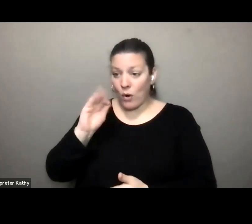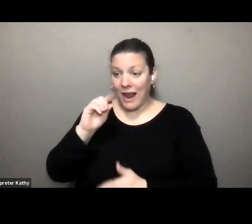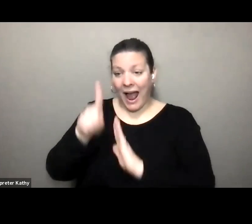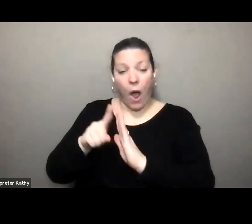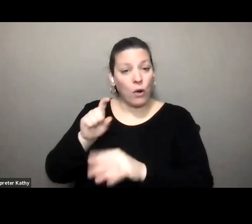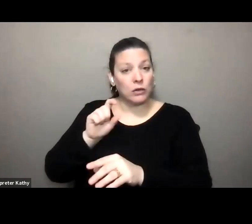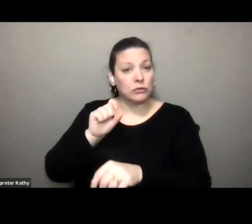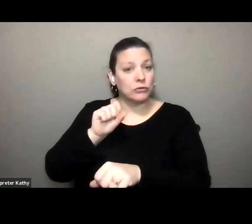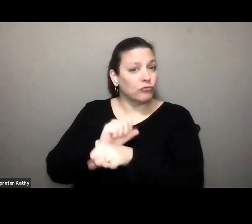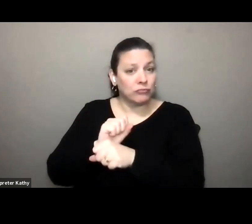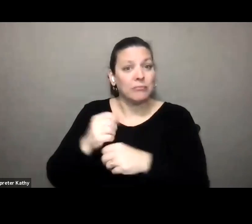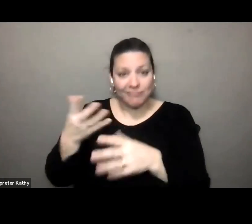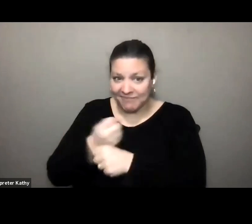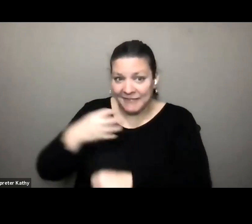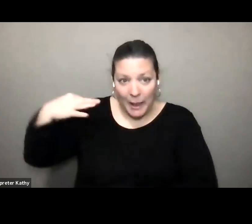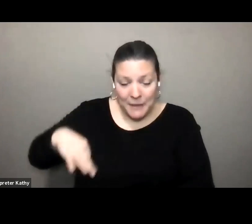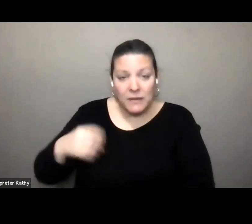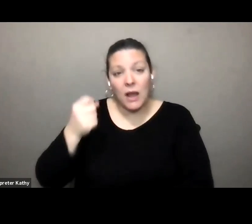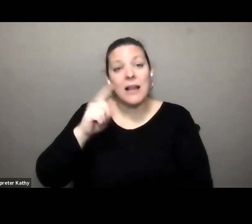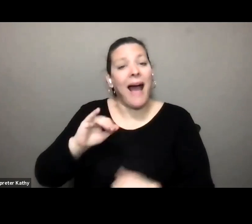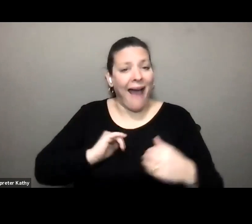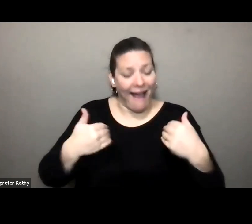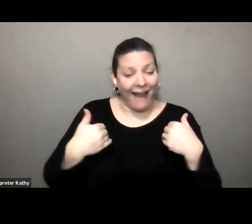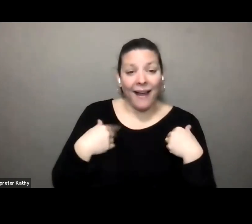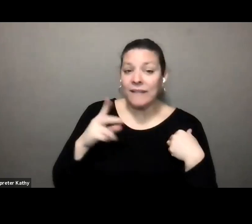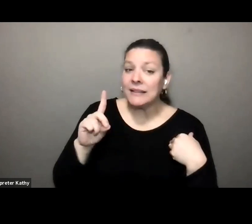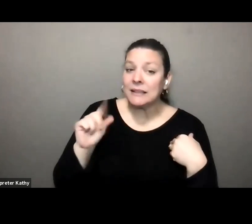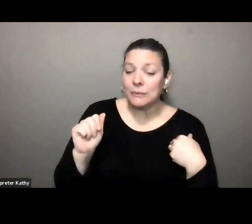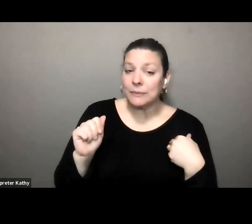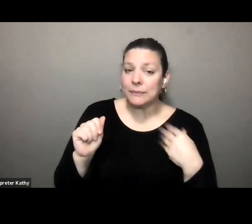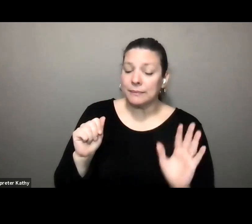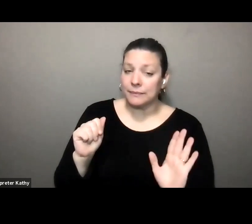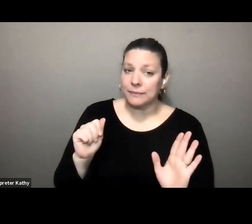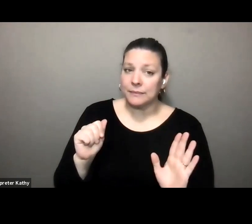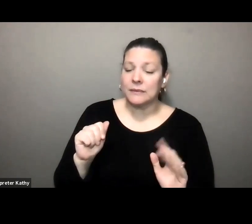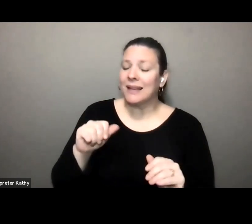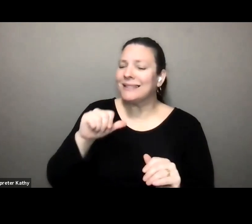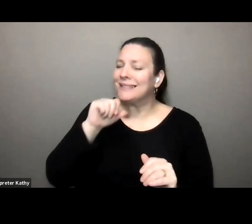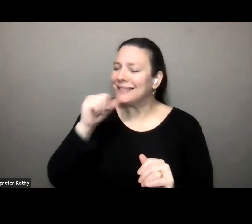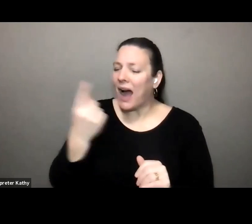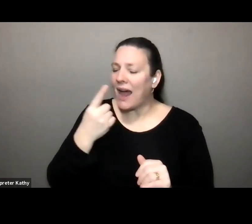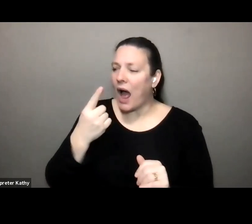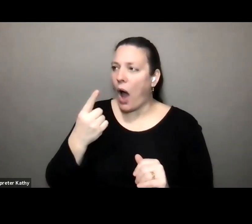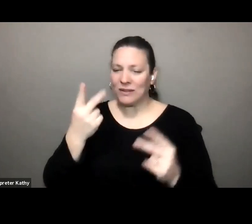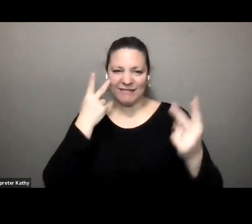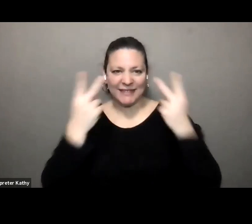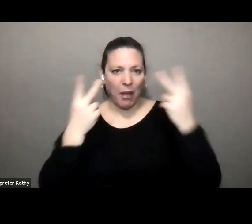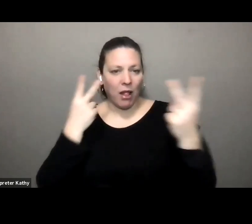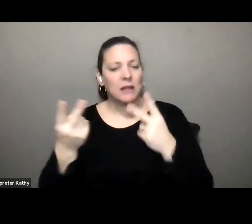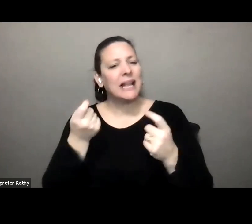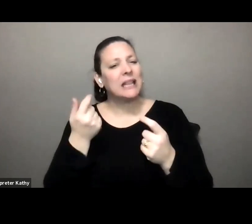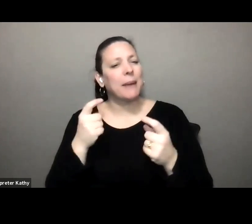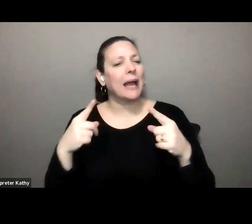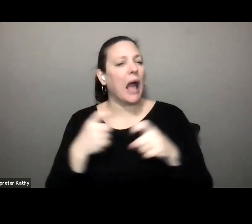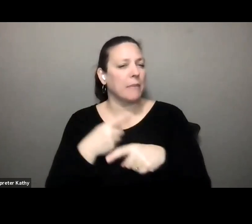um i do have disabilities that they're not always real visible they're a little uh complicated to get